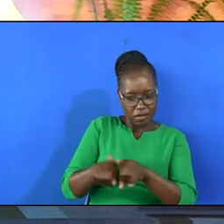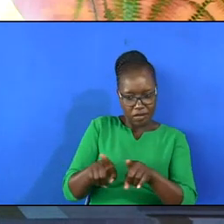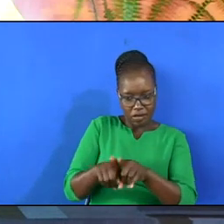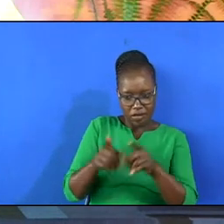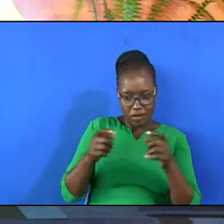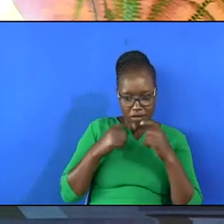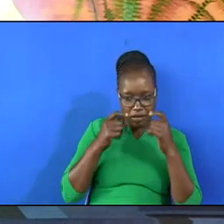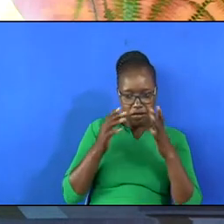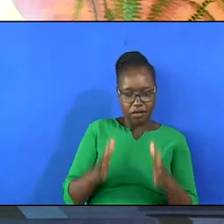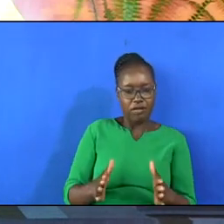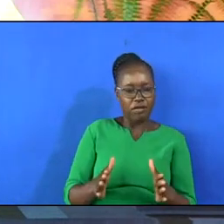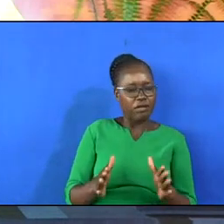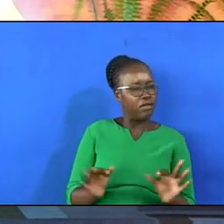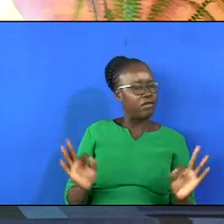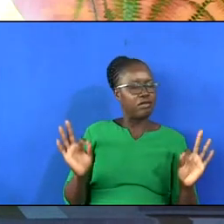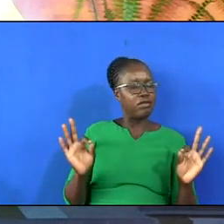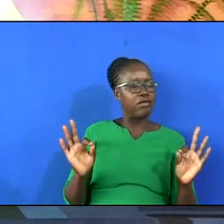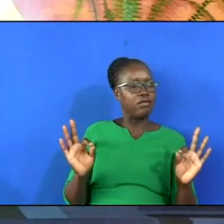were yet sinners,